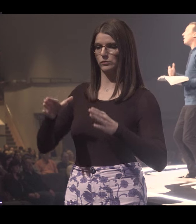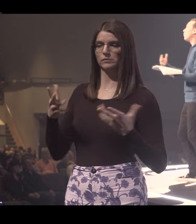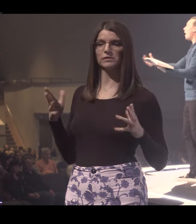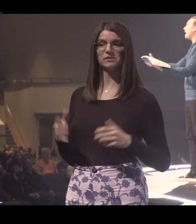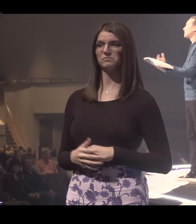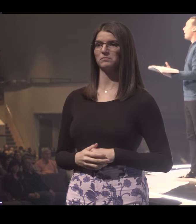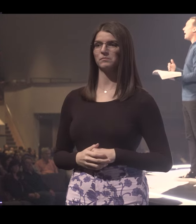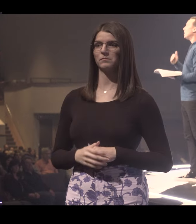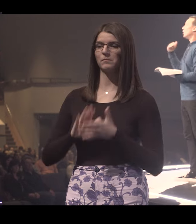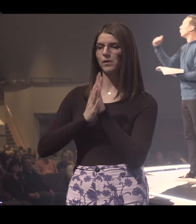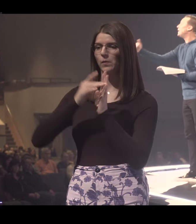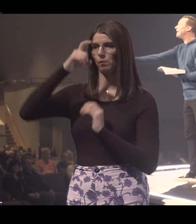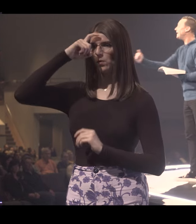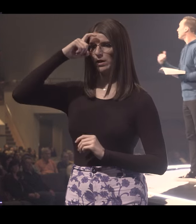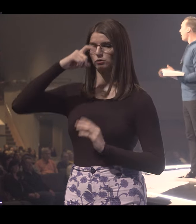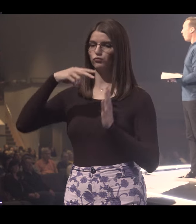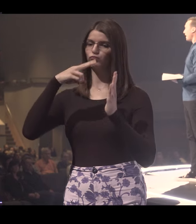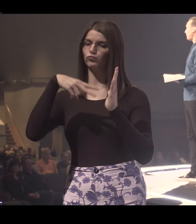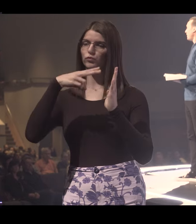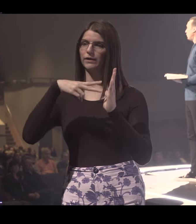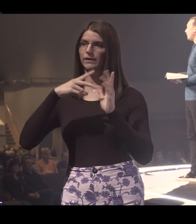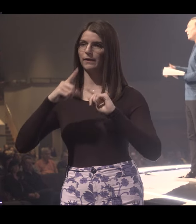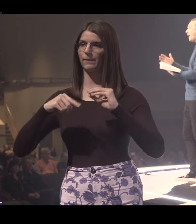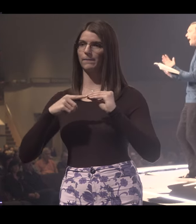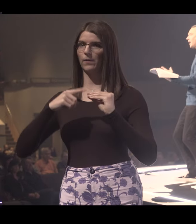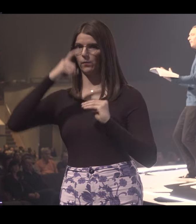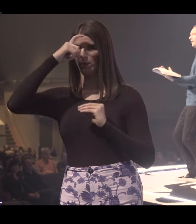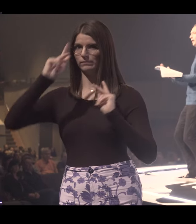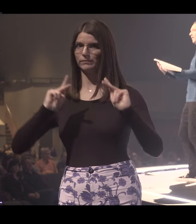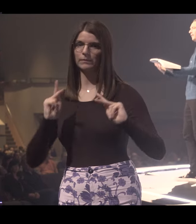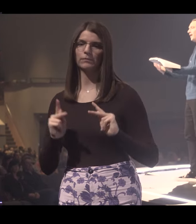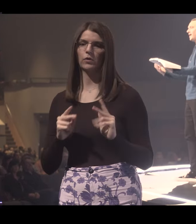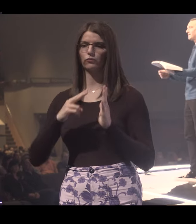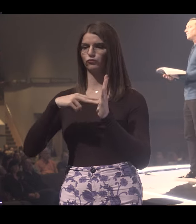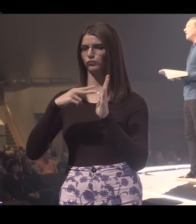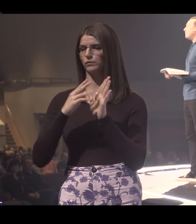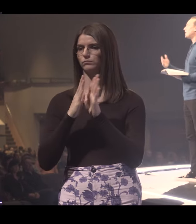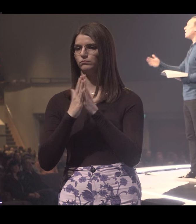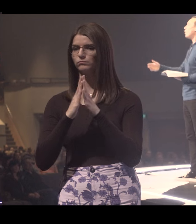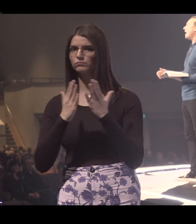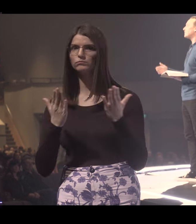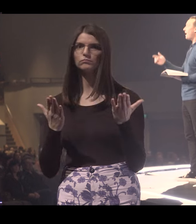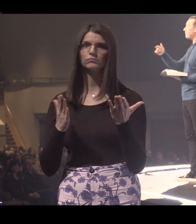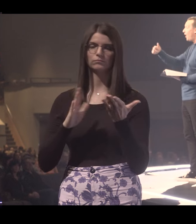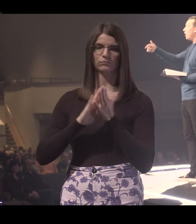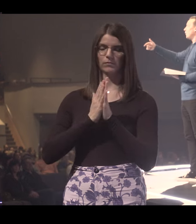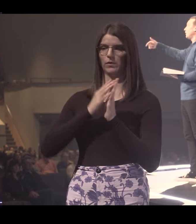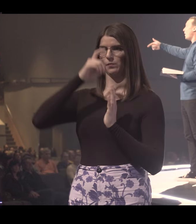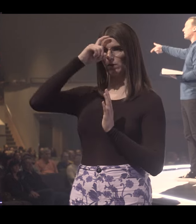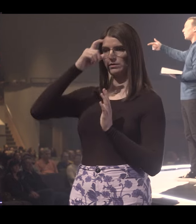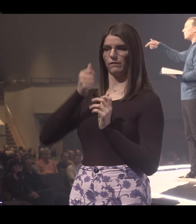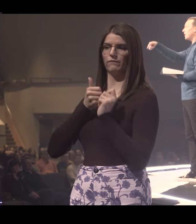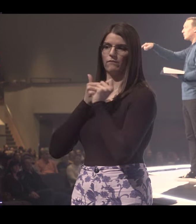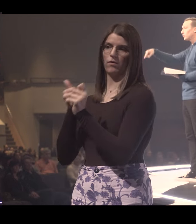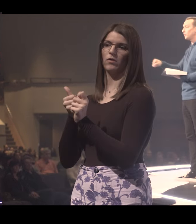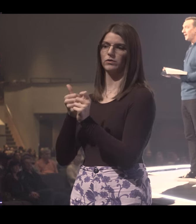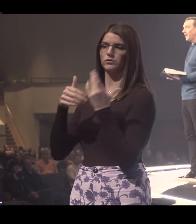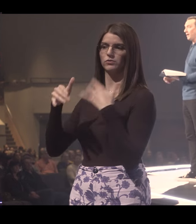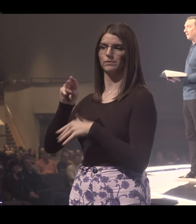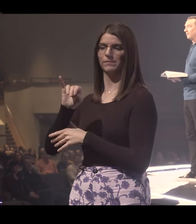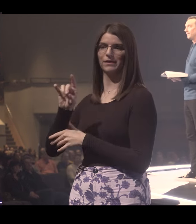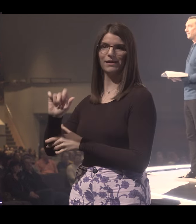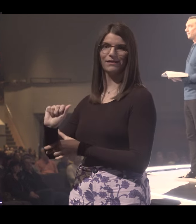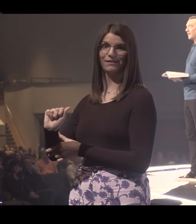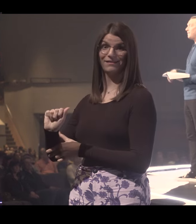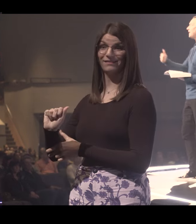person. Hey, become wise by reading about wise people. Read a biography or other things. Become wise by following a wise